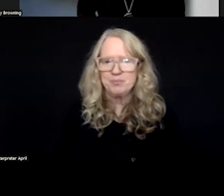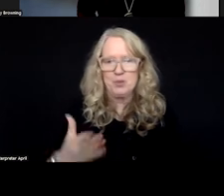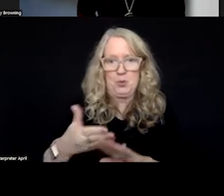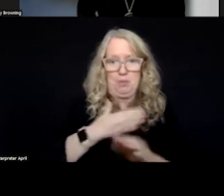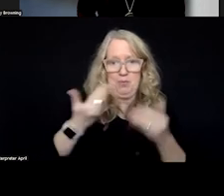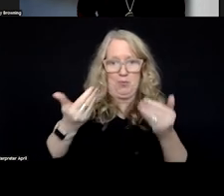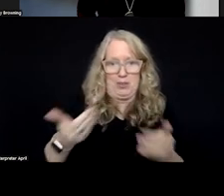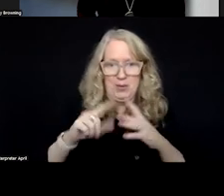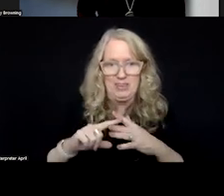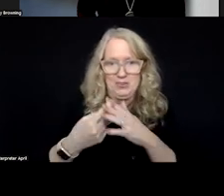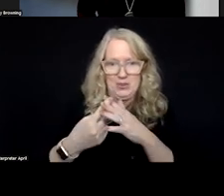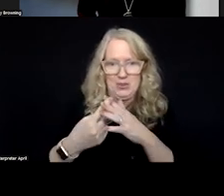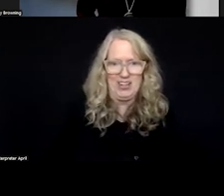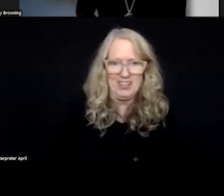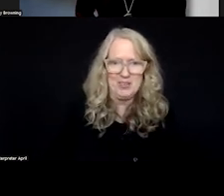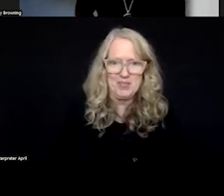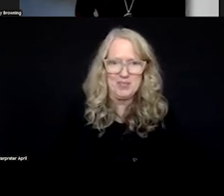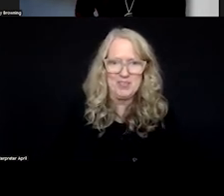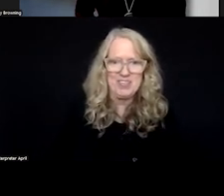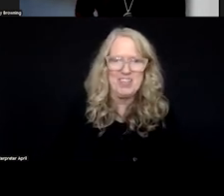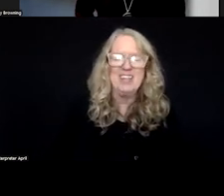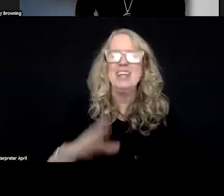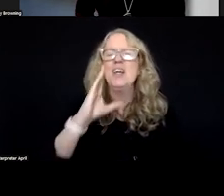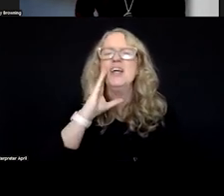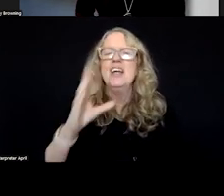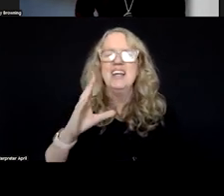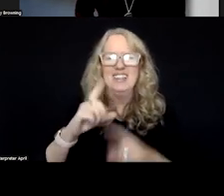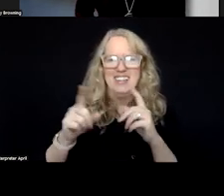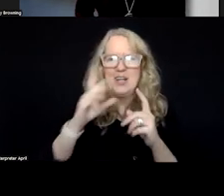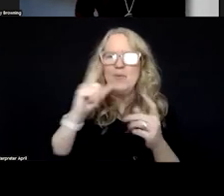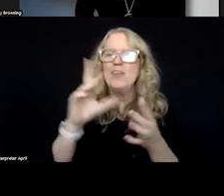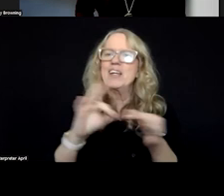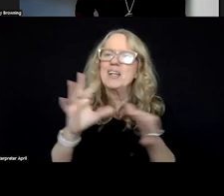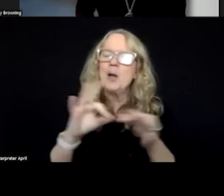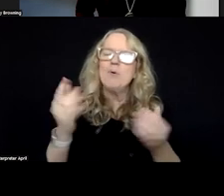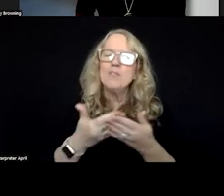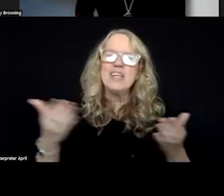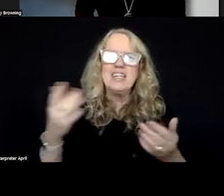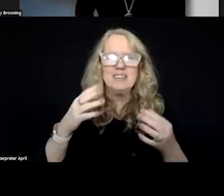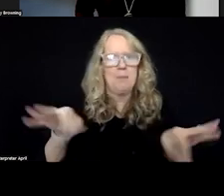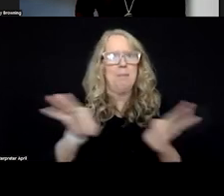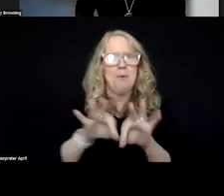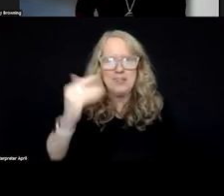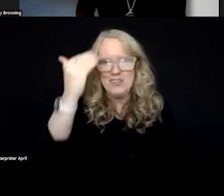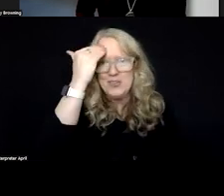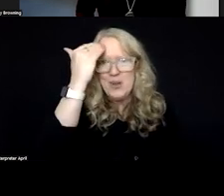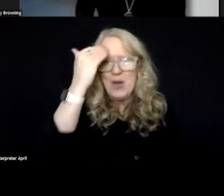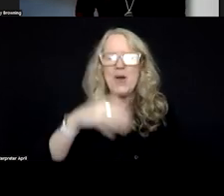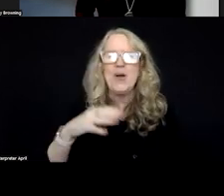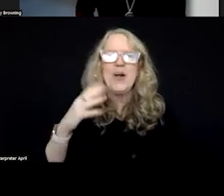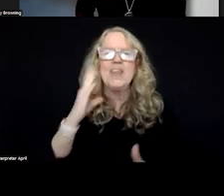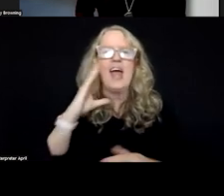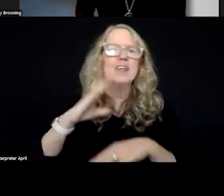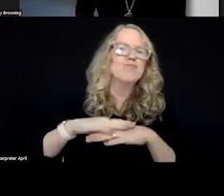get to that, though, we always like to start with a couple of things to know, things on the radar.